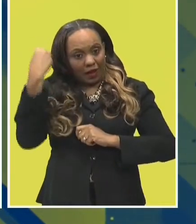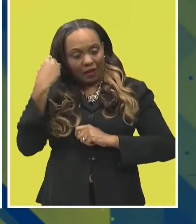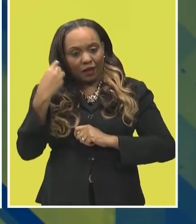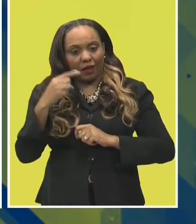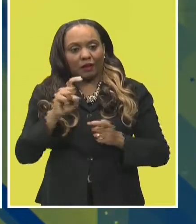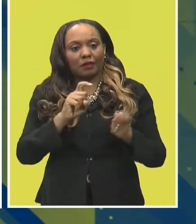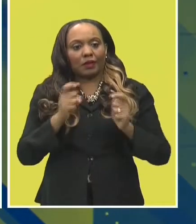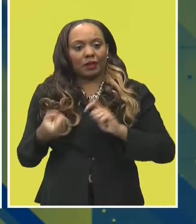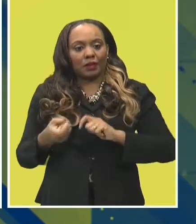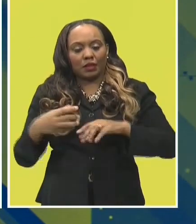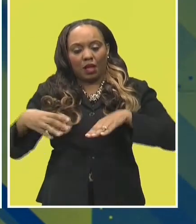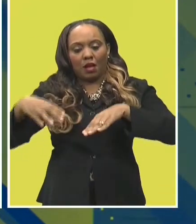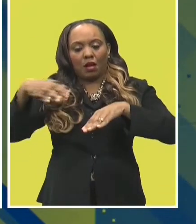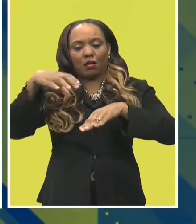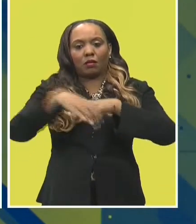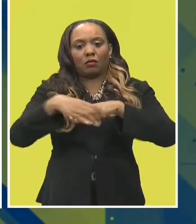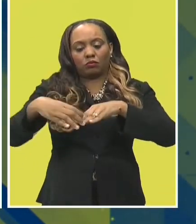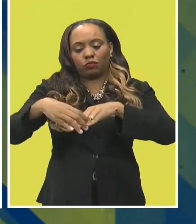Just like that, your snap is on.